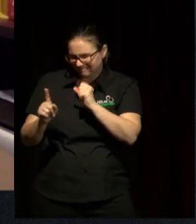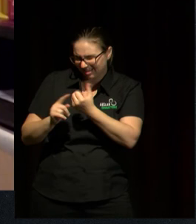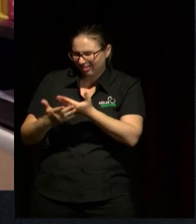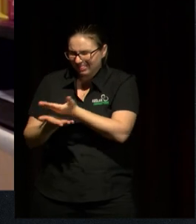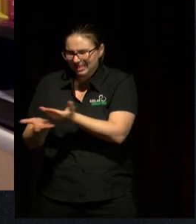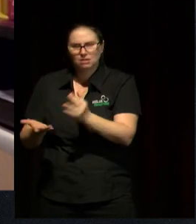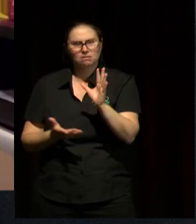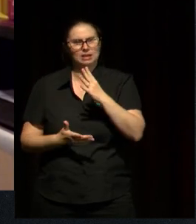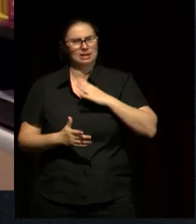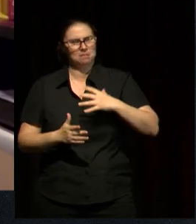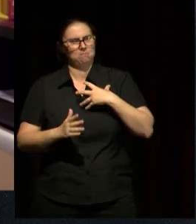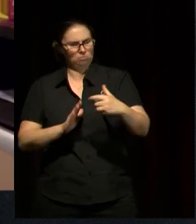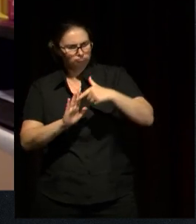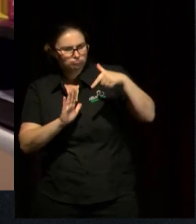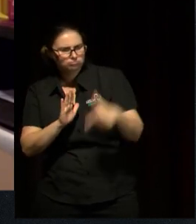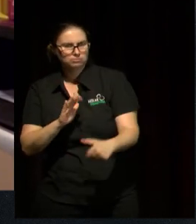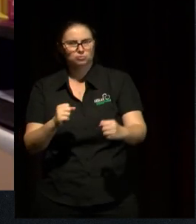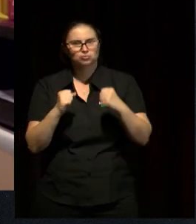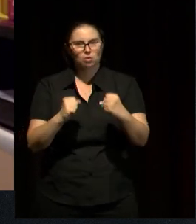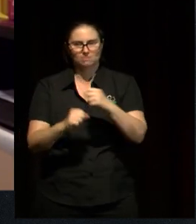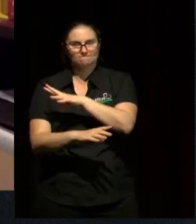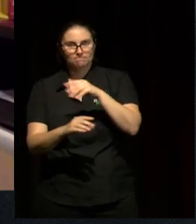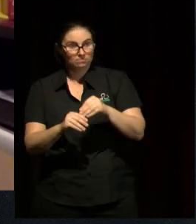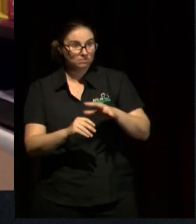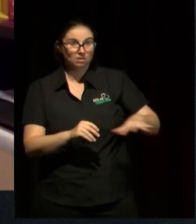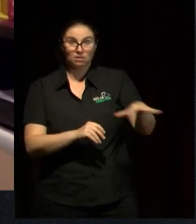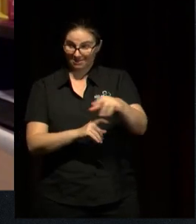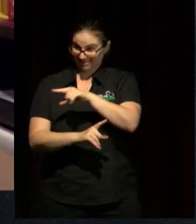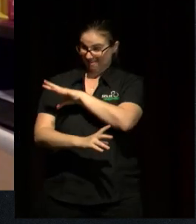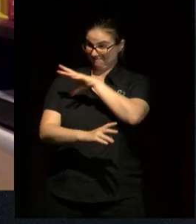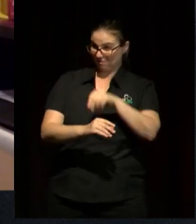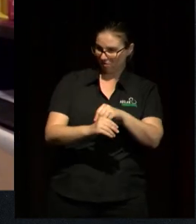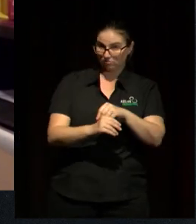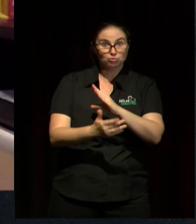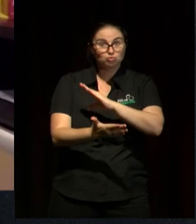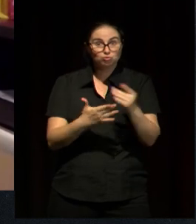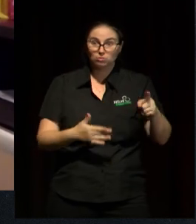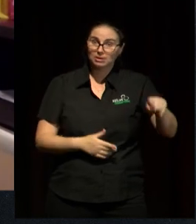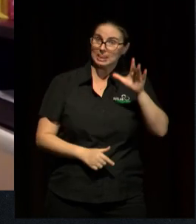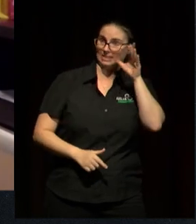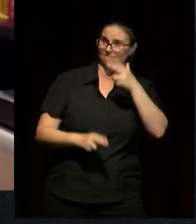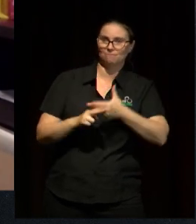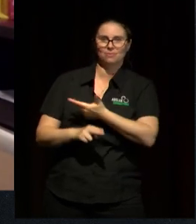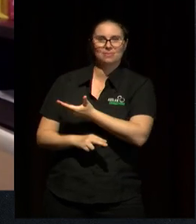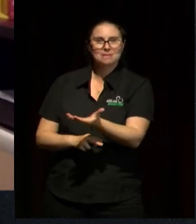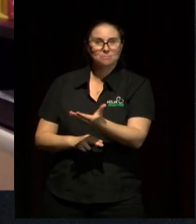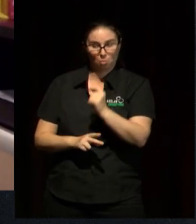we need to look at whether or not this is actually, you know, are people listening? Is this going to have an impact? And I think that if there's genuine people who want to listen, they